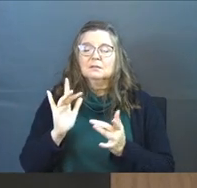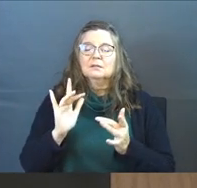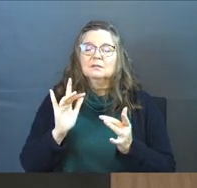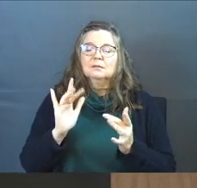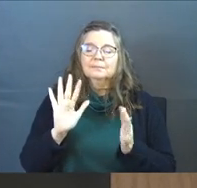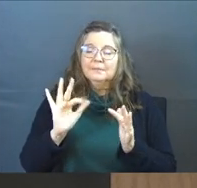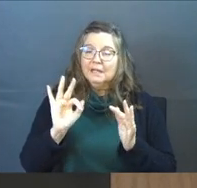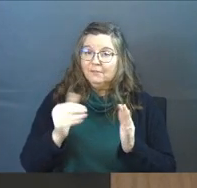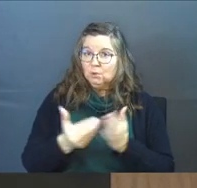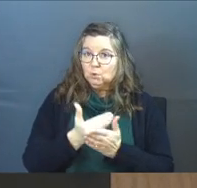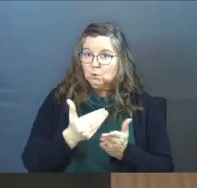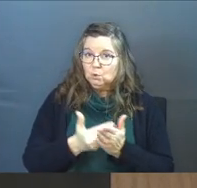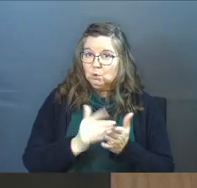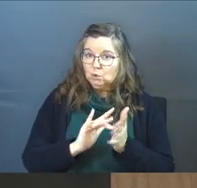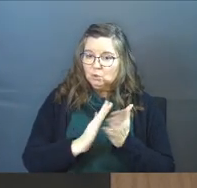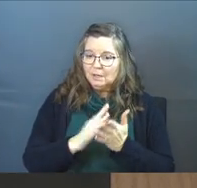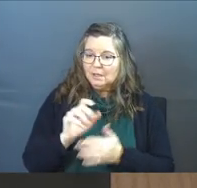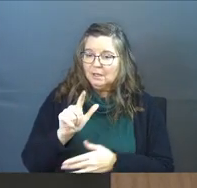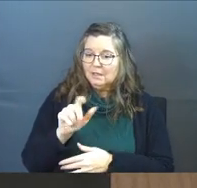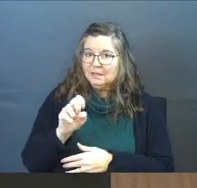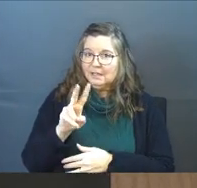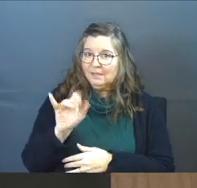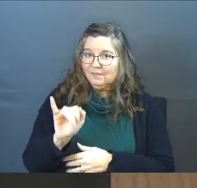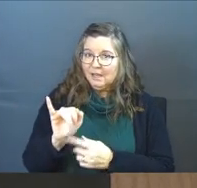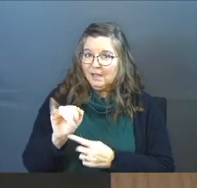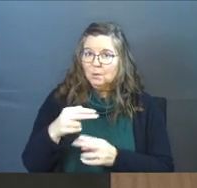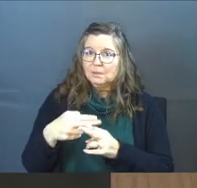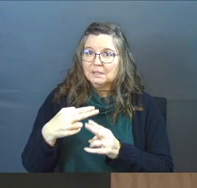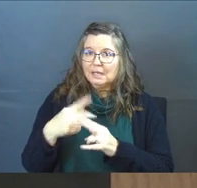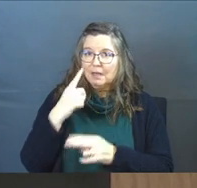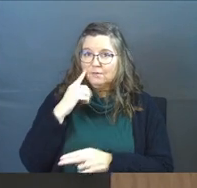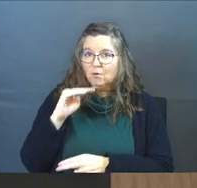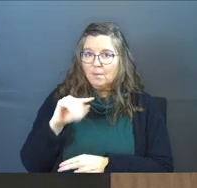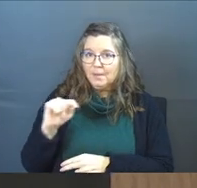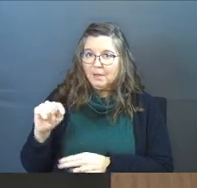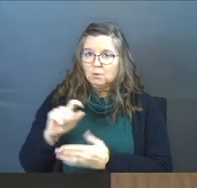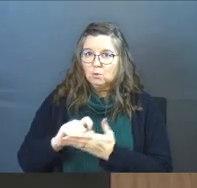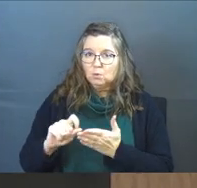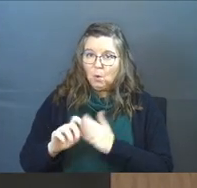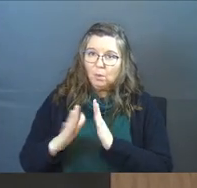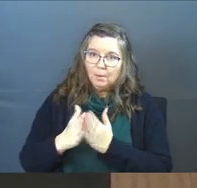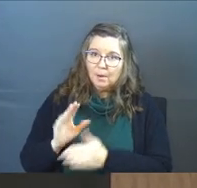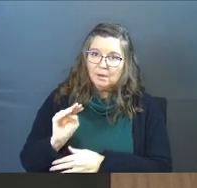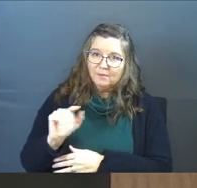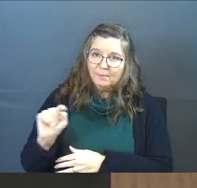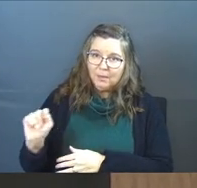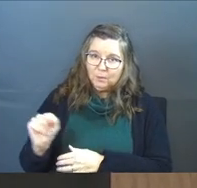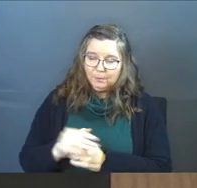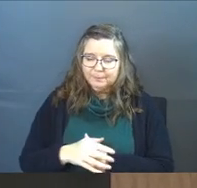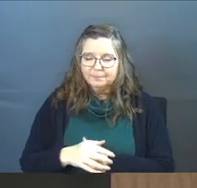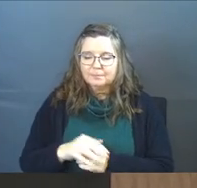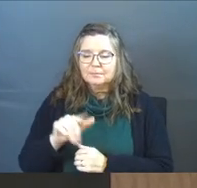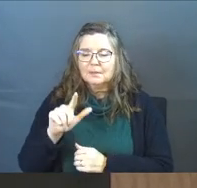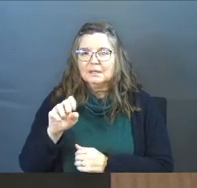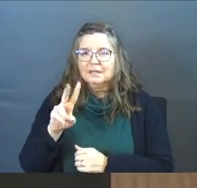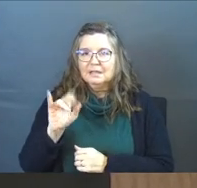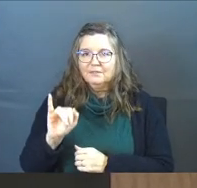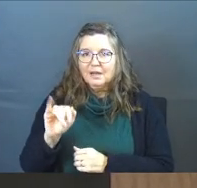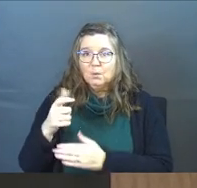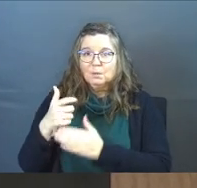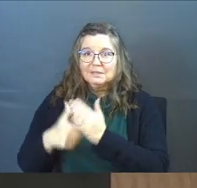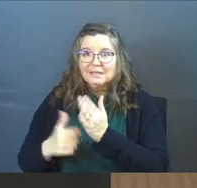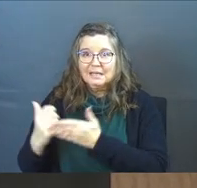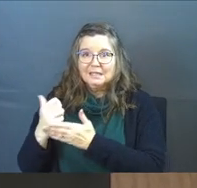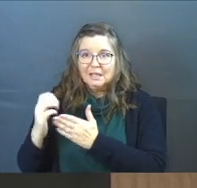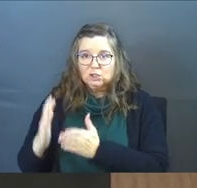if you're new to the scripture, Levi was a name for Matthew who wrote the book of Matthew. Levi was a tax